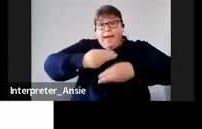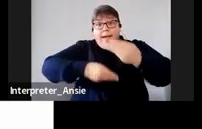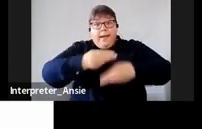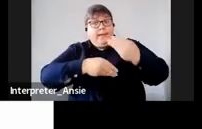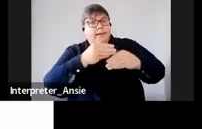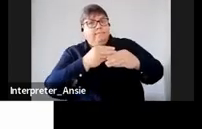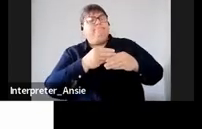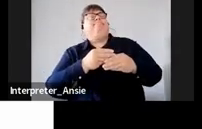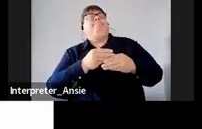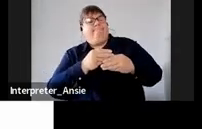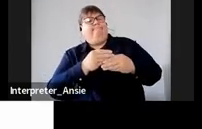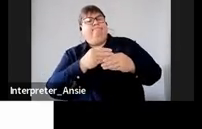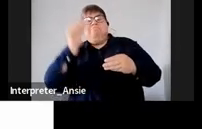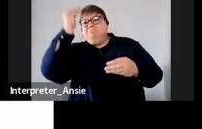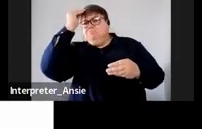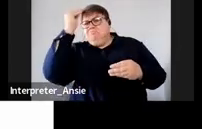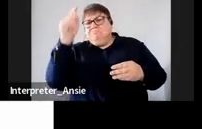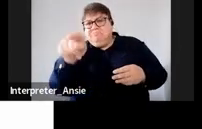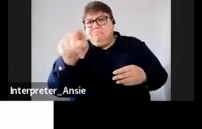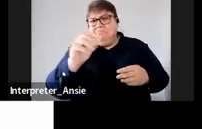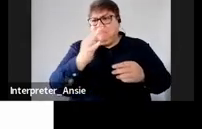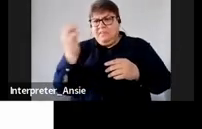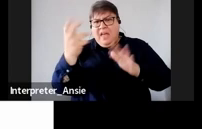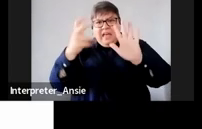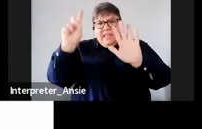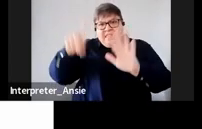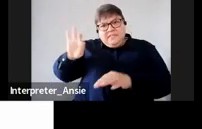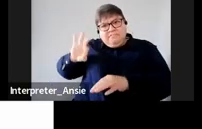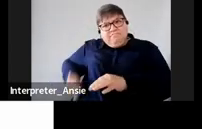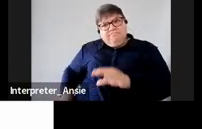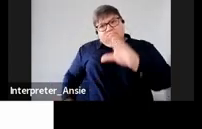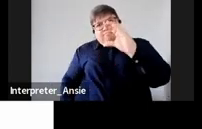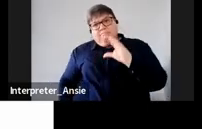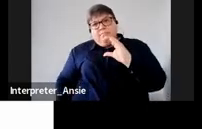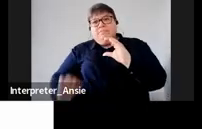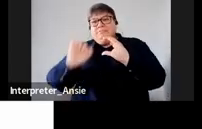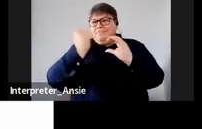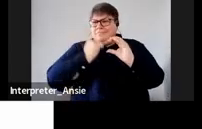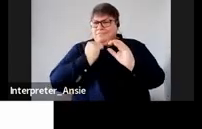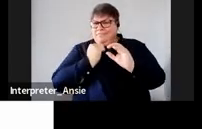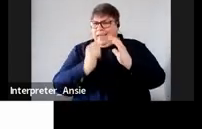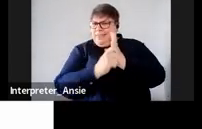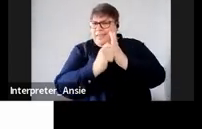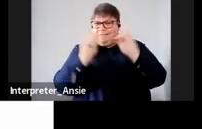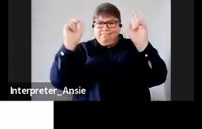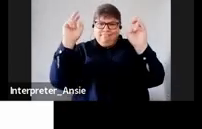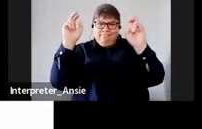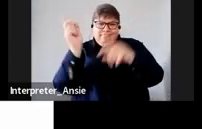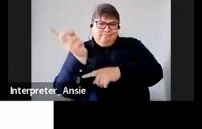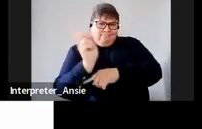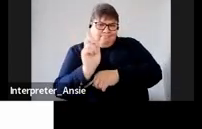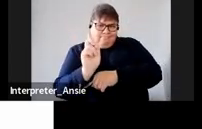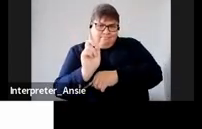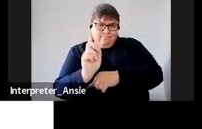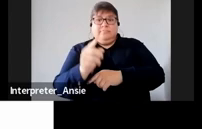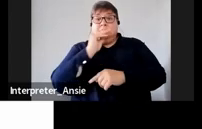say 338,000 what will be your tax bracket on that specific year of assessment so you'll be taxed at